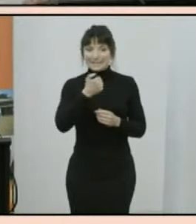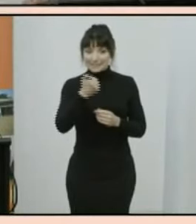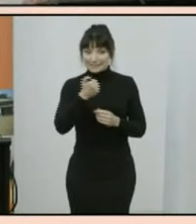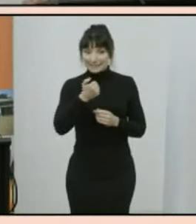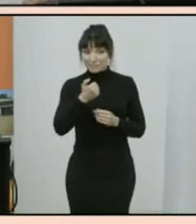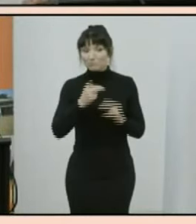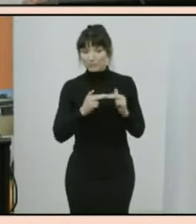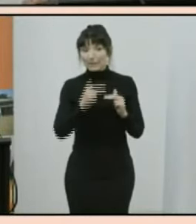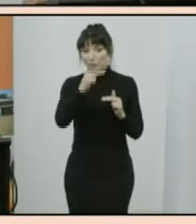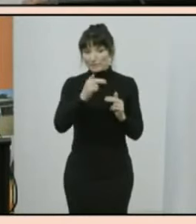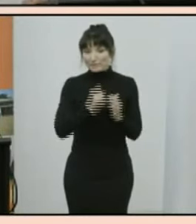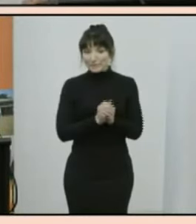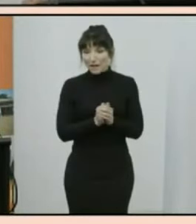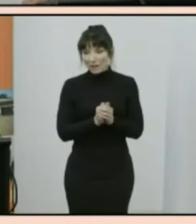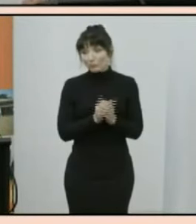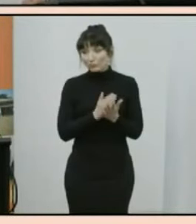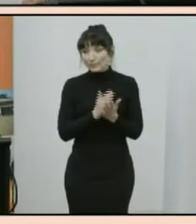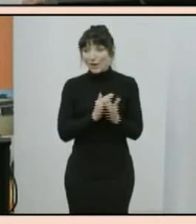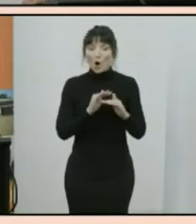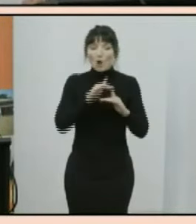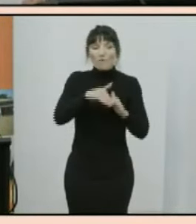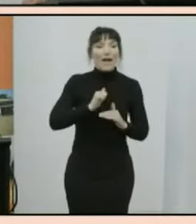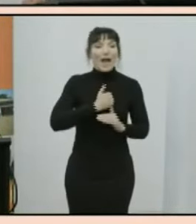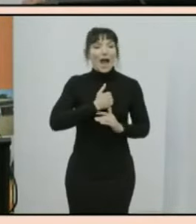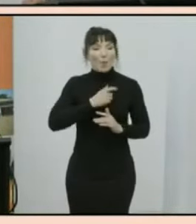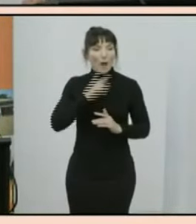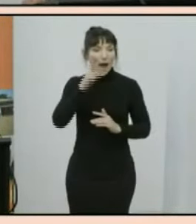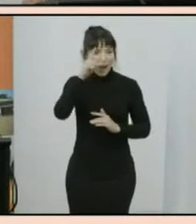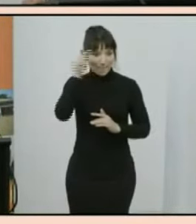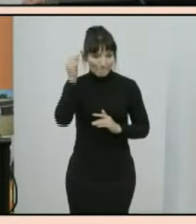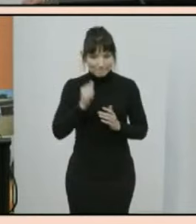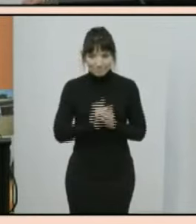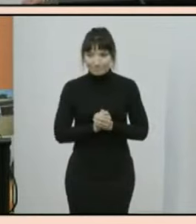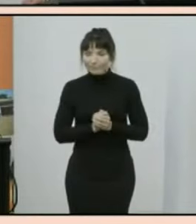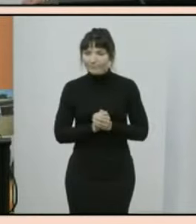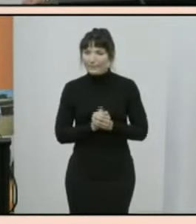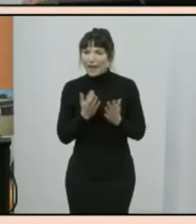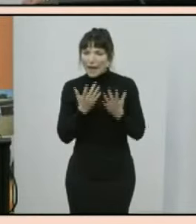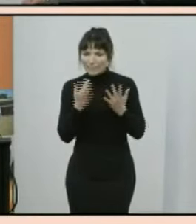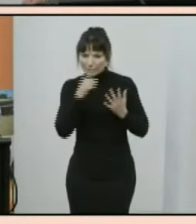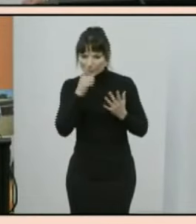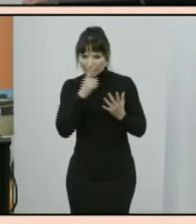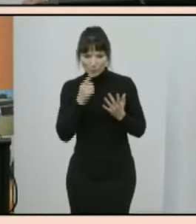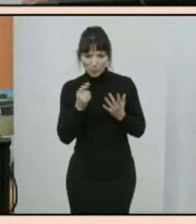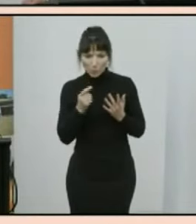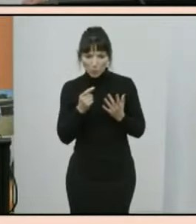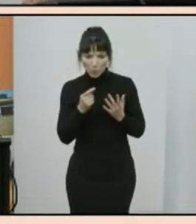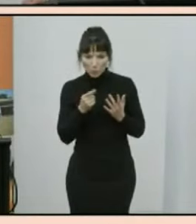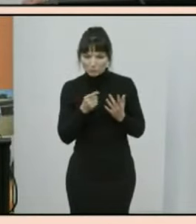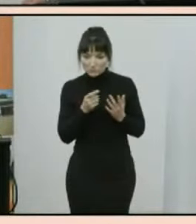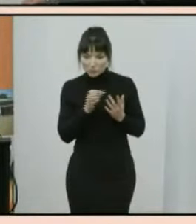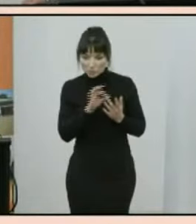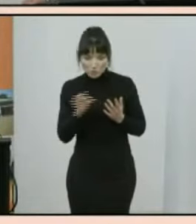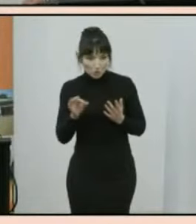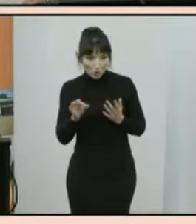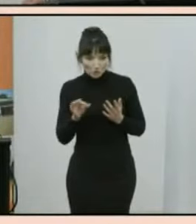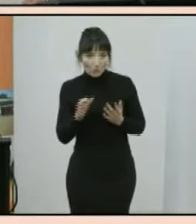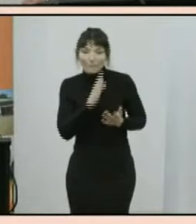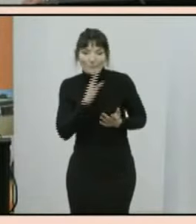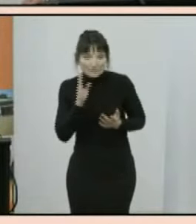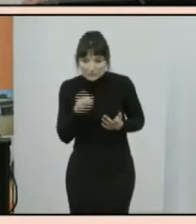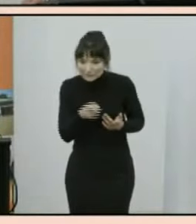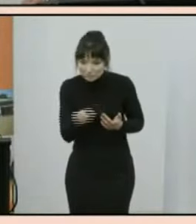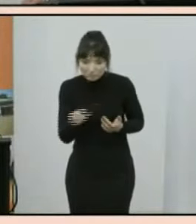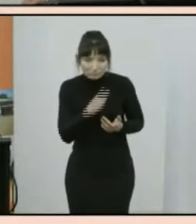the net undercount of the census that is the proportion of people who should have been counted but were missed